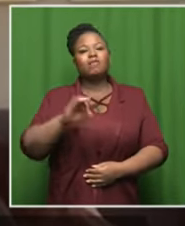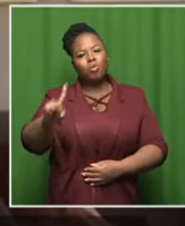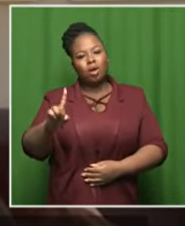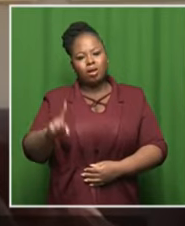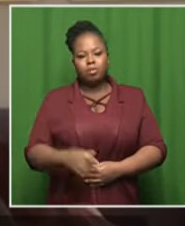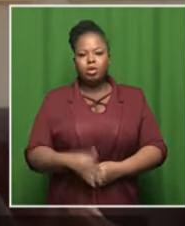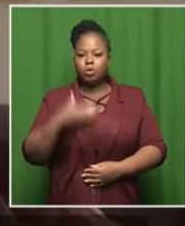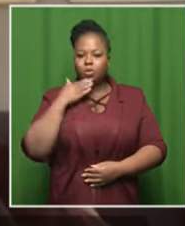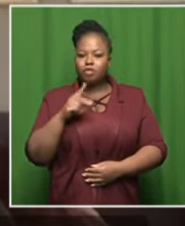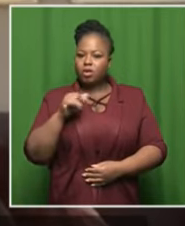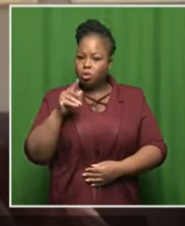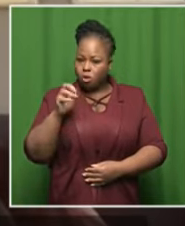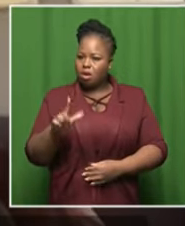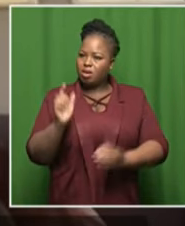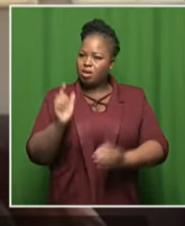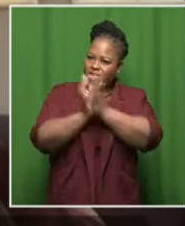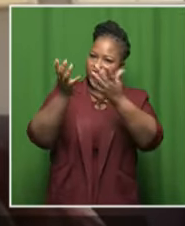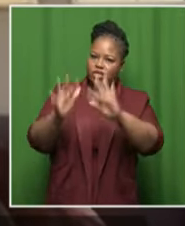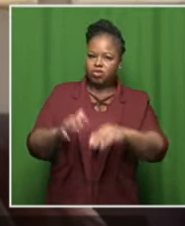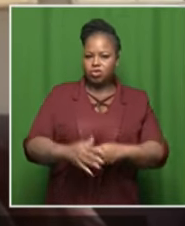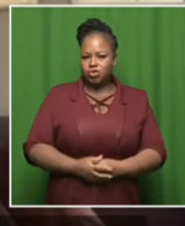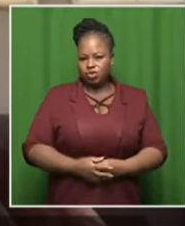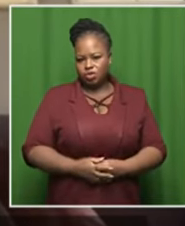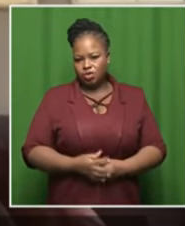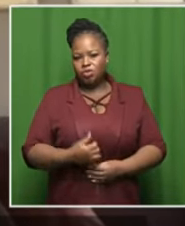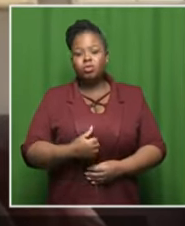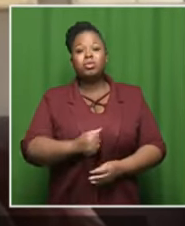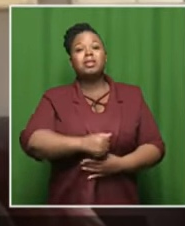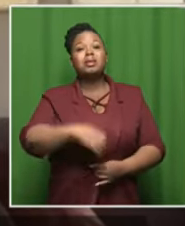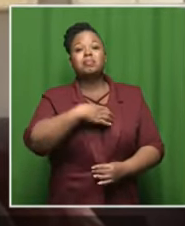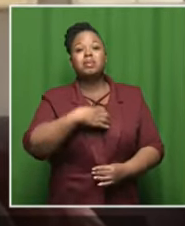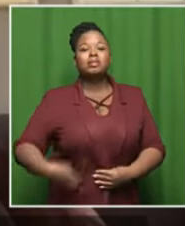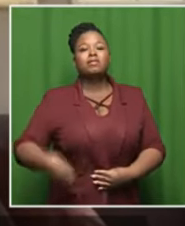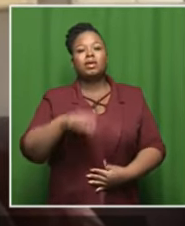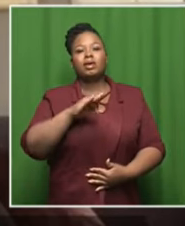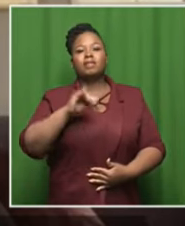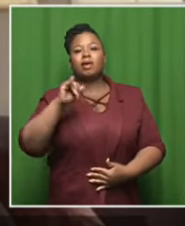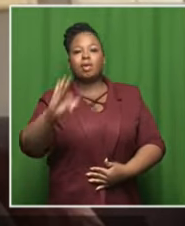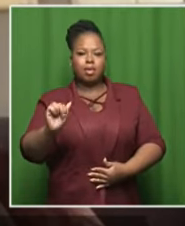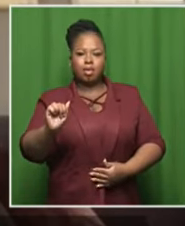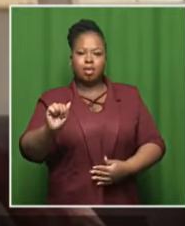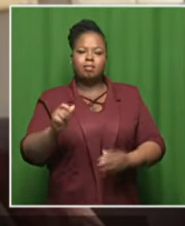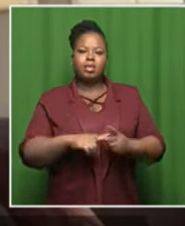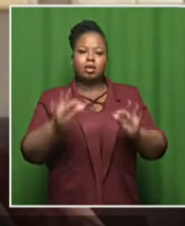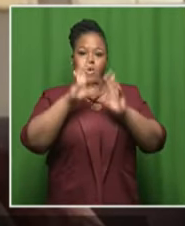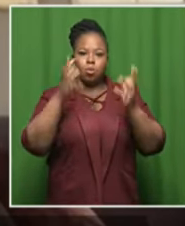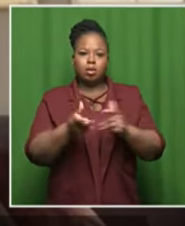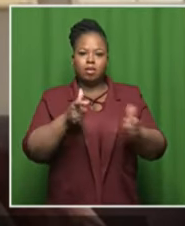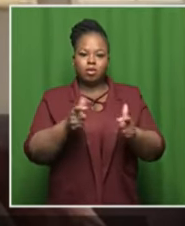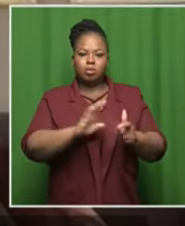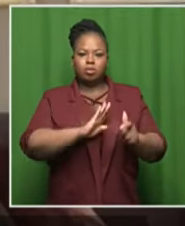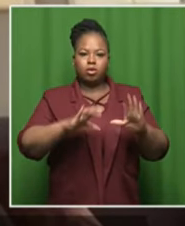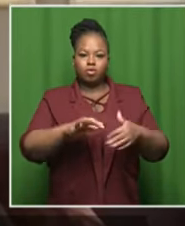mr stefano i have met with the president of the fia which is the world governing body when it comes to